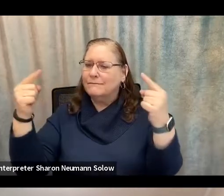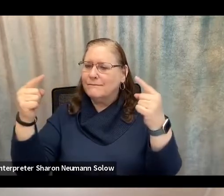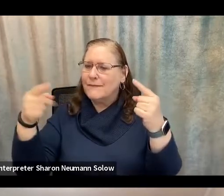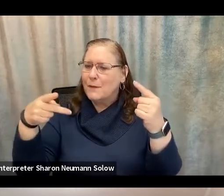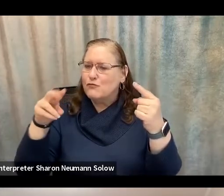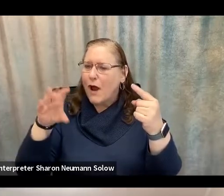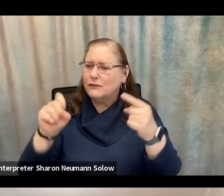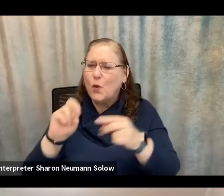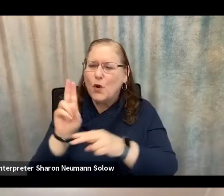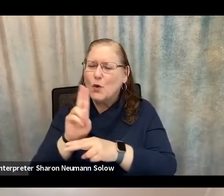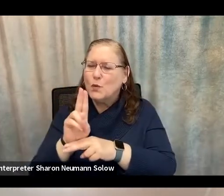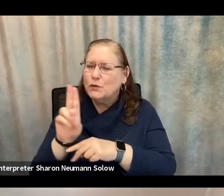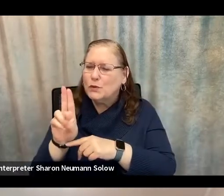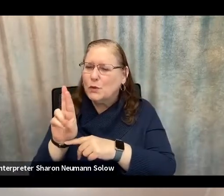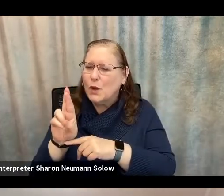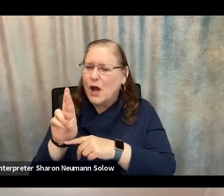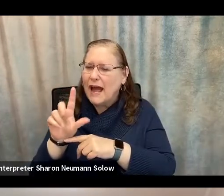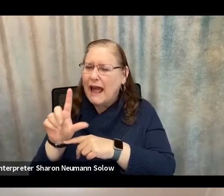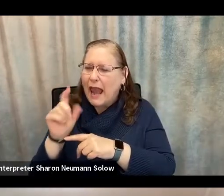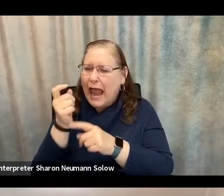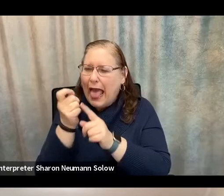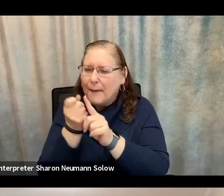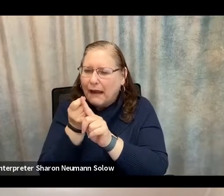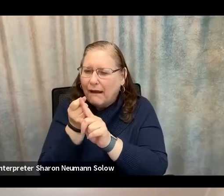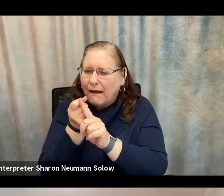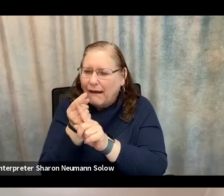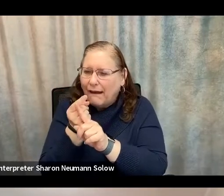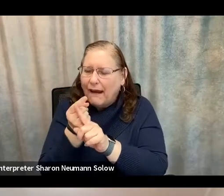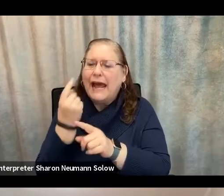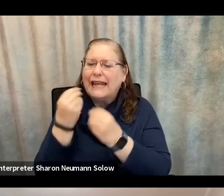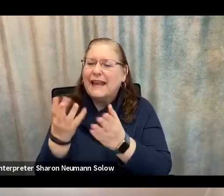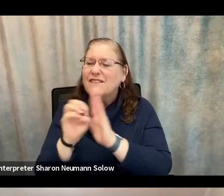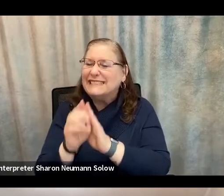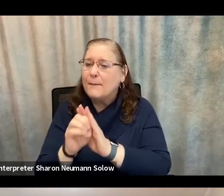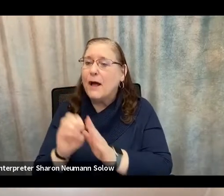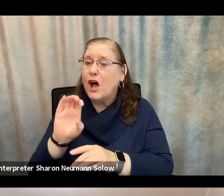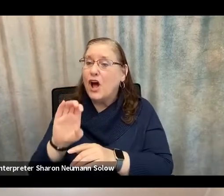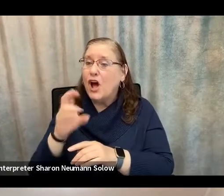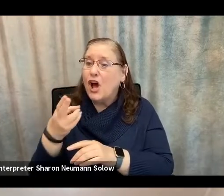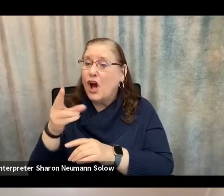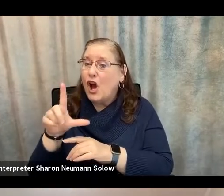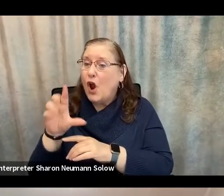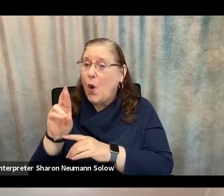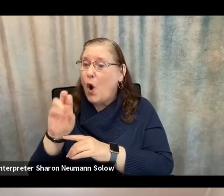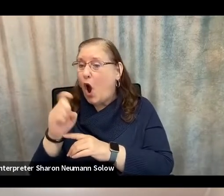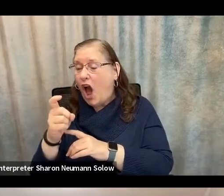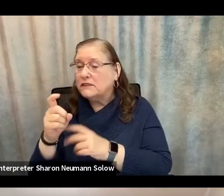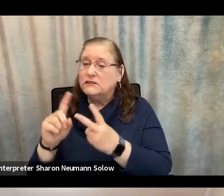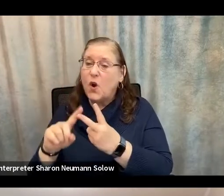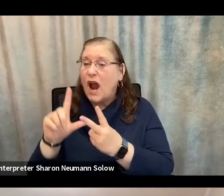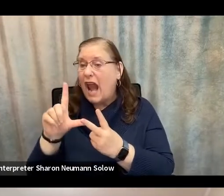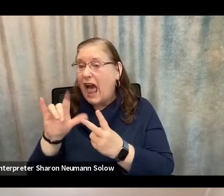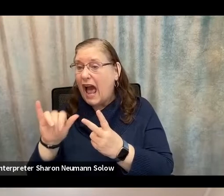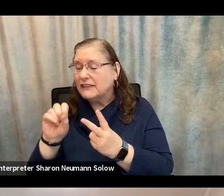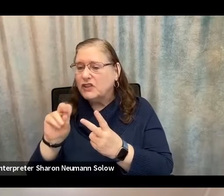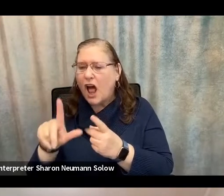that are just a little off. So for example, you might have something that says Clorox or Lysol, but maybe